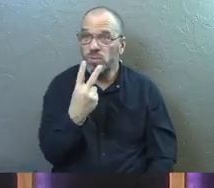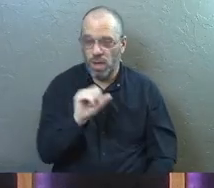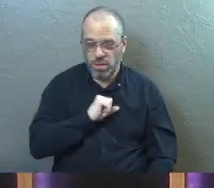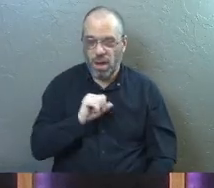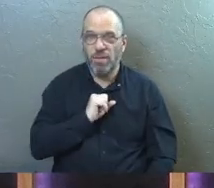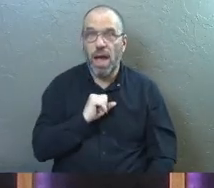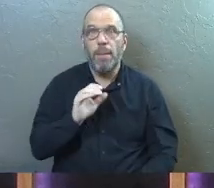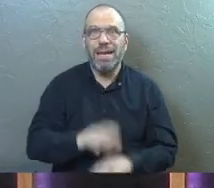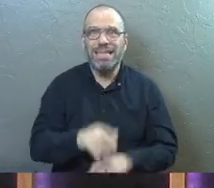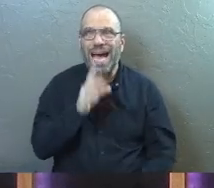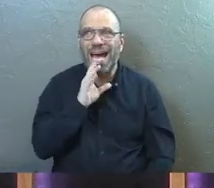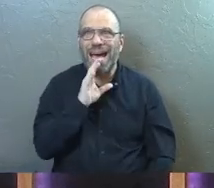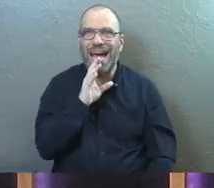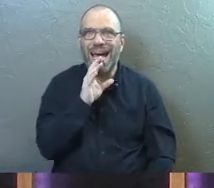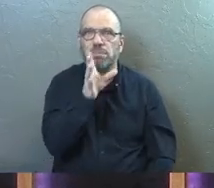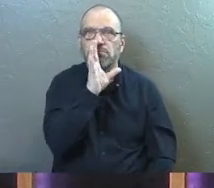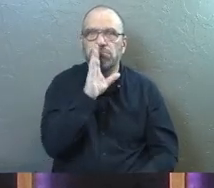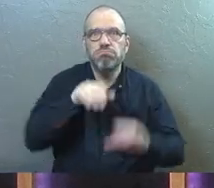because they know I talk a lot